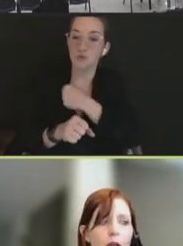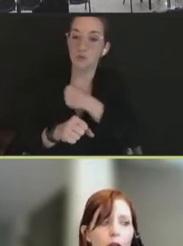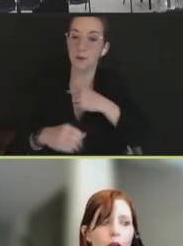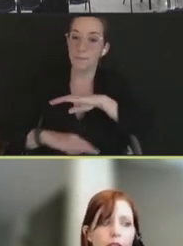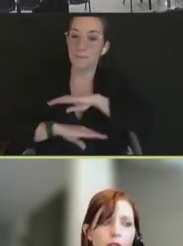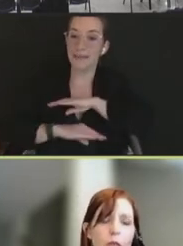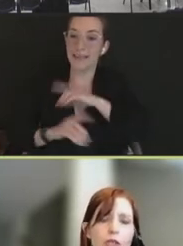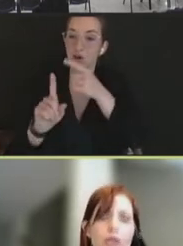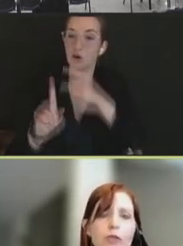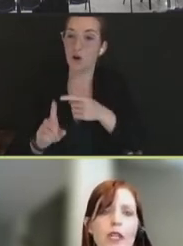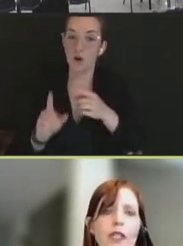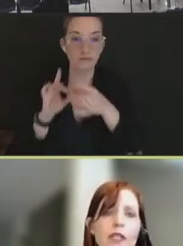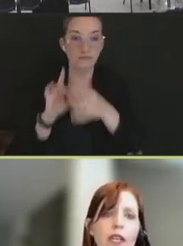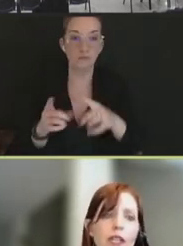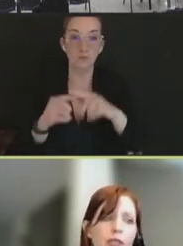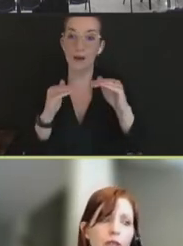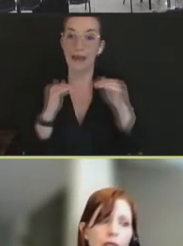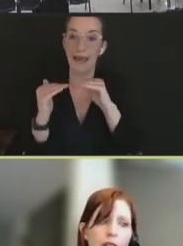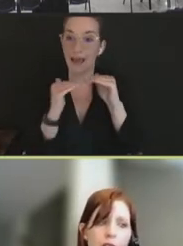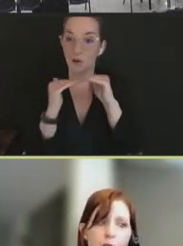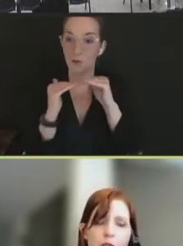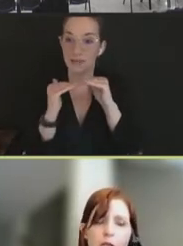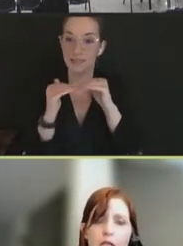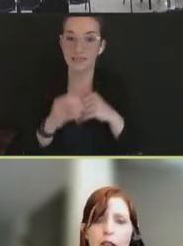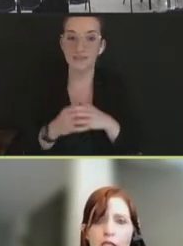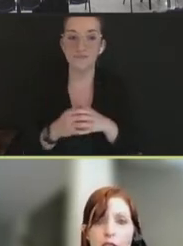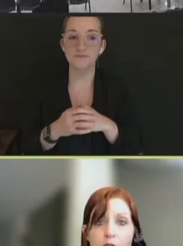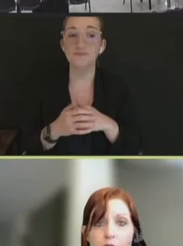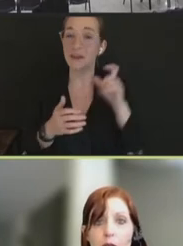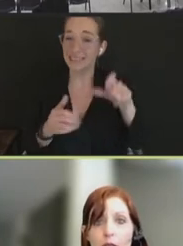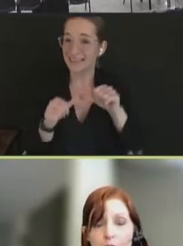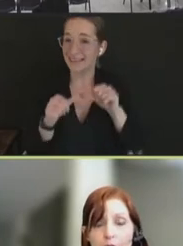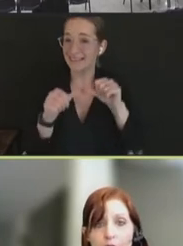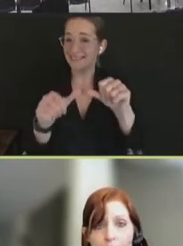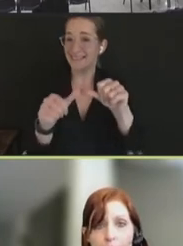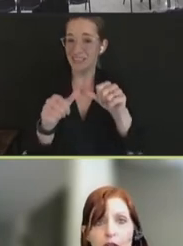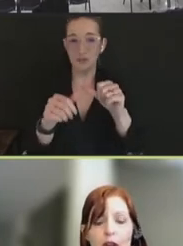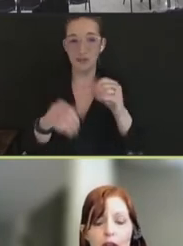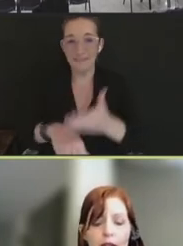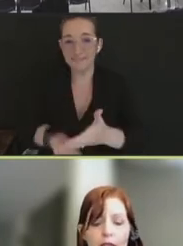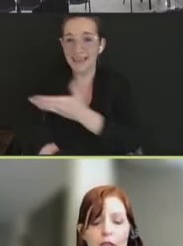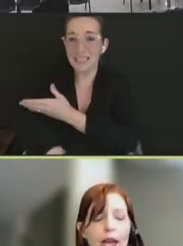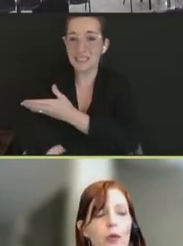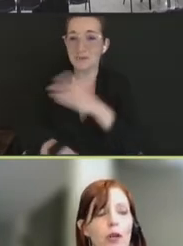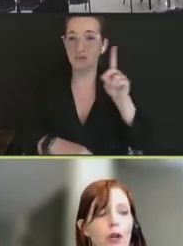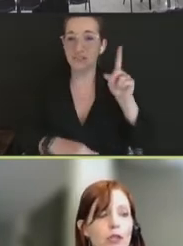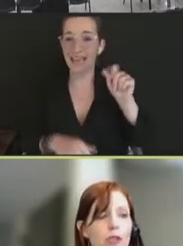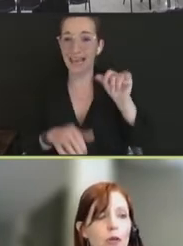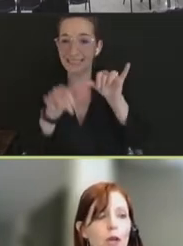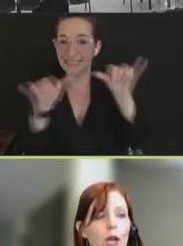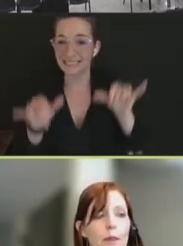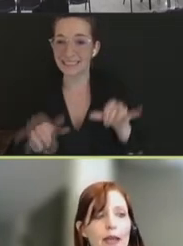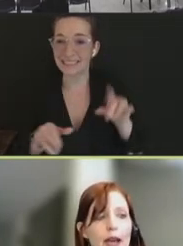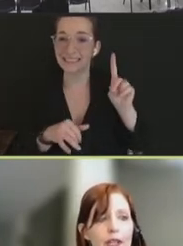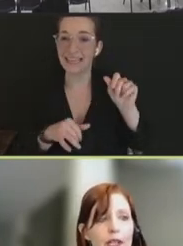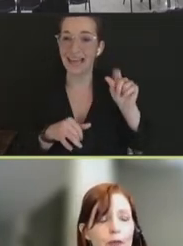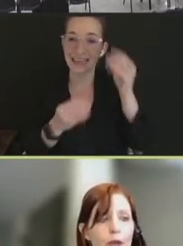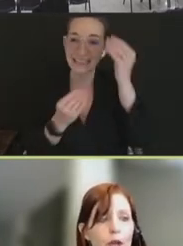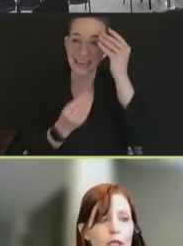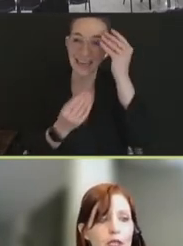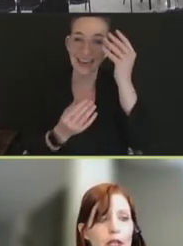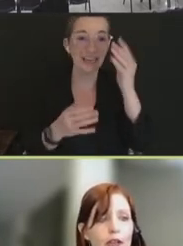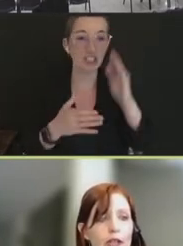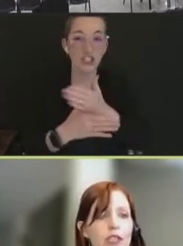system. I think that we do need continued advancements in data systems and data sharing, and that that would also be evident